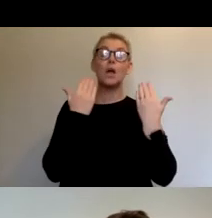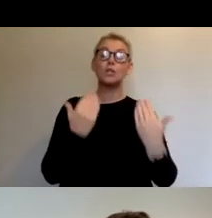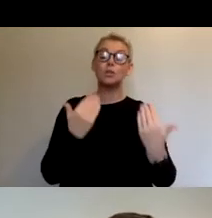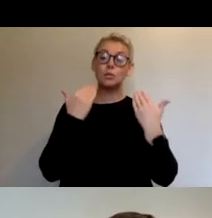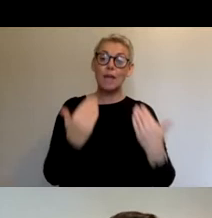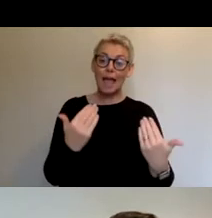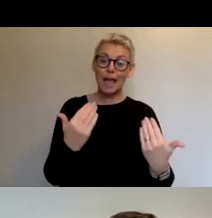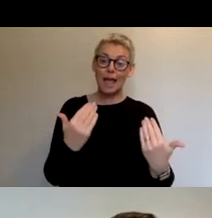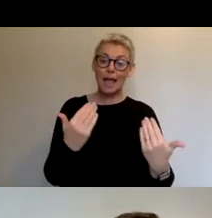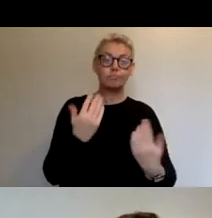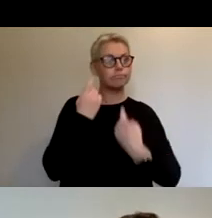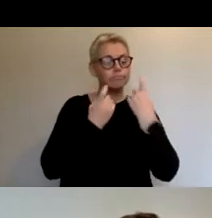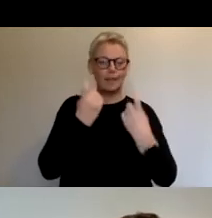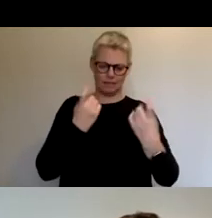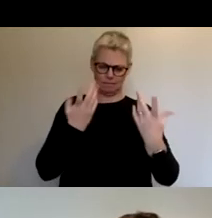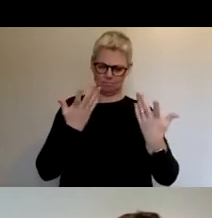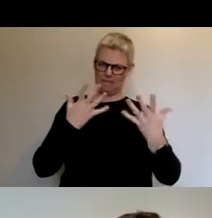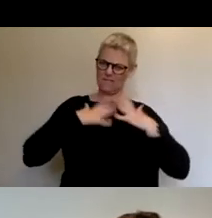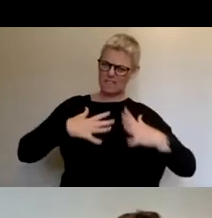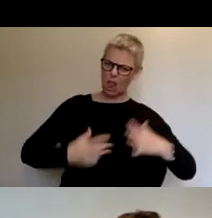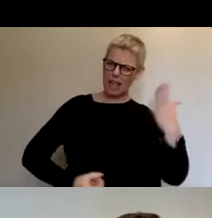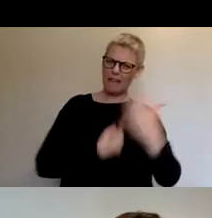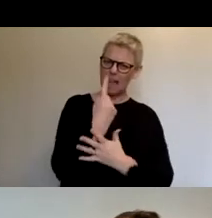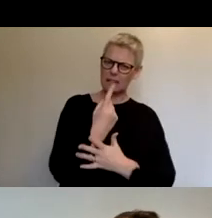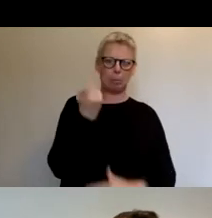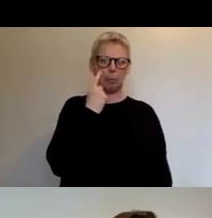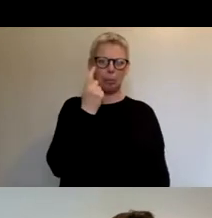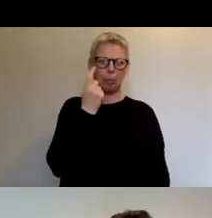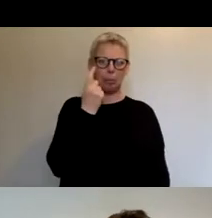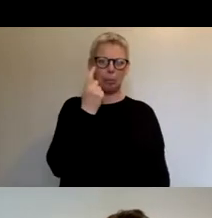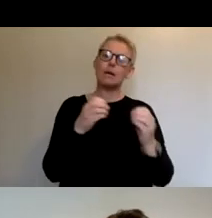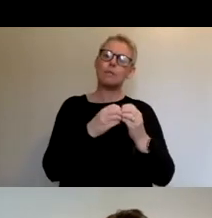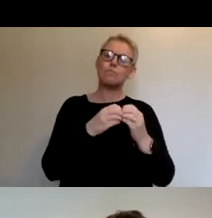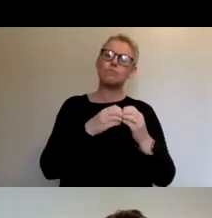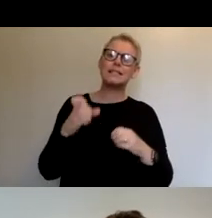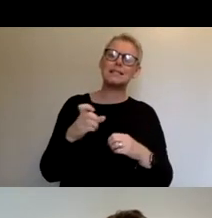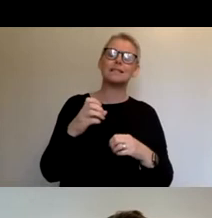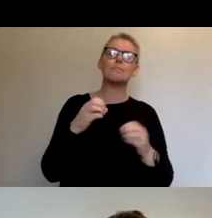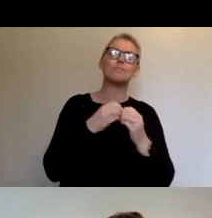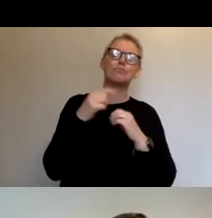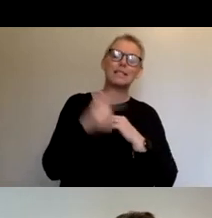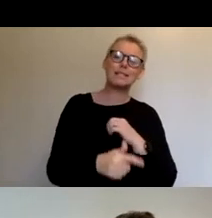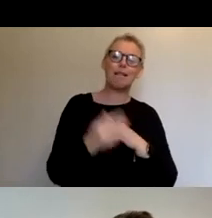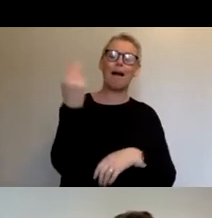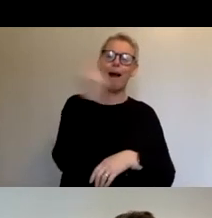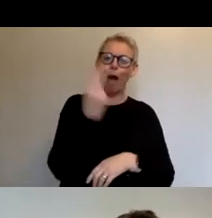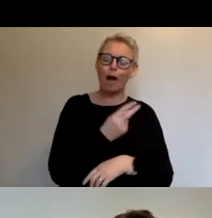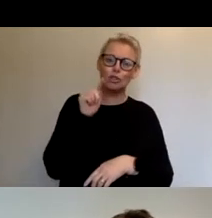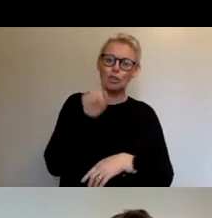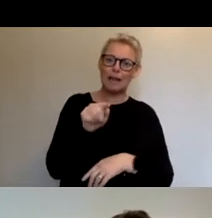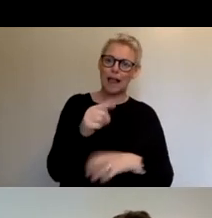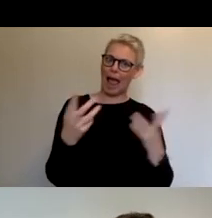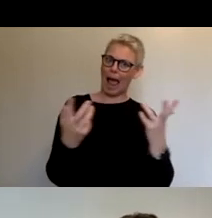event hybridity. And we'll be hearing about how the Bristol Arts Channel bought a diverse programme of in-person cultural